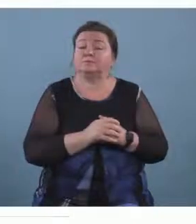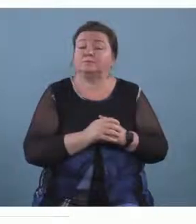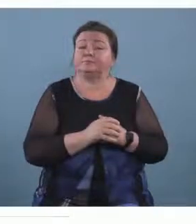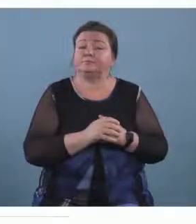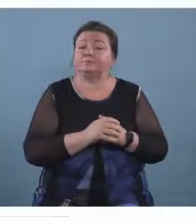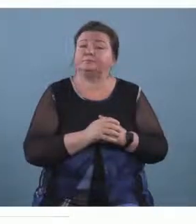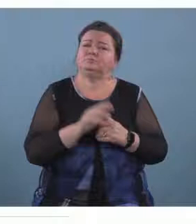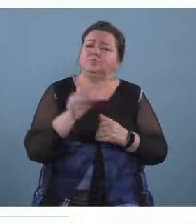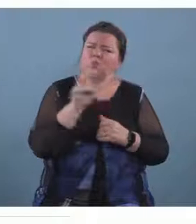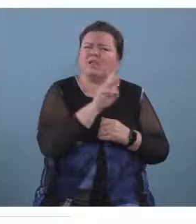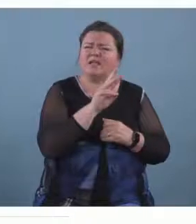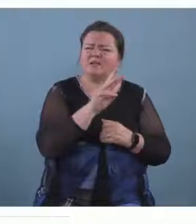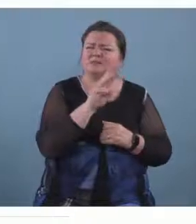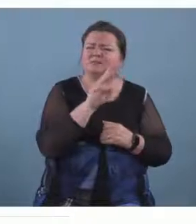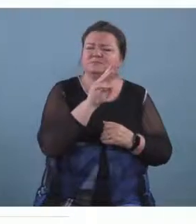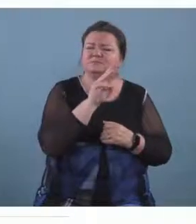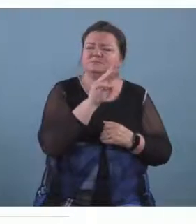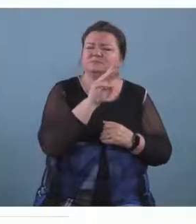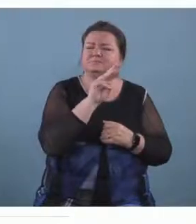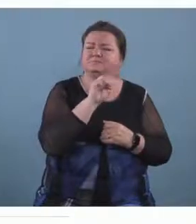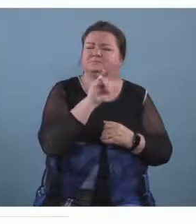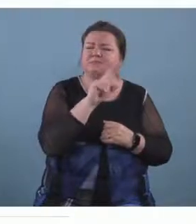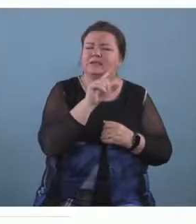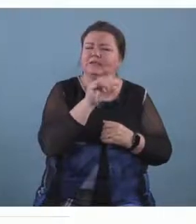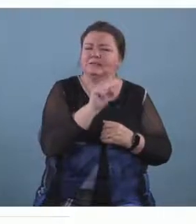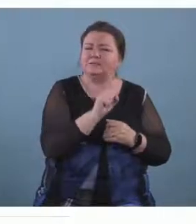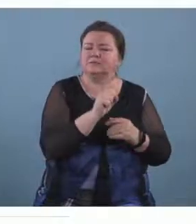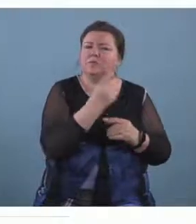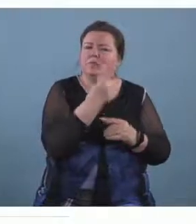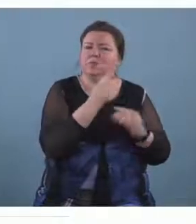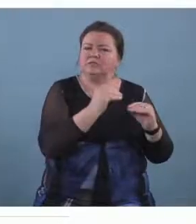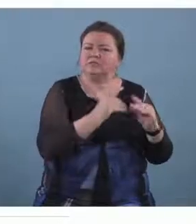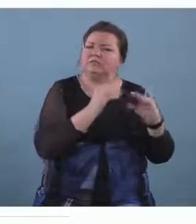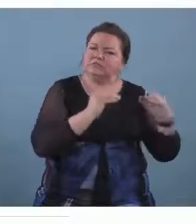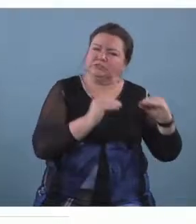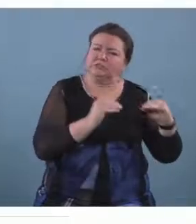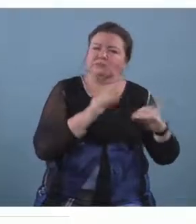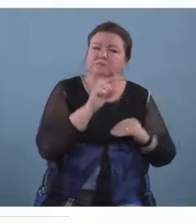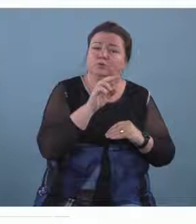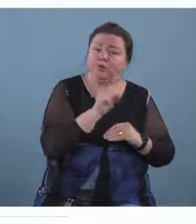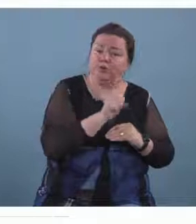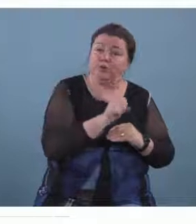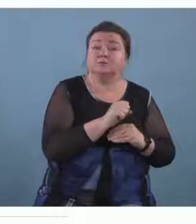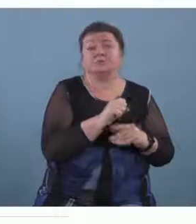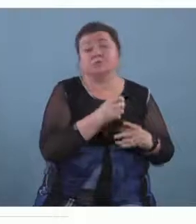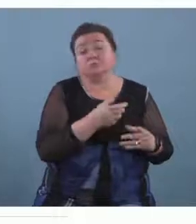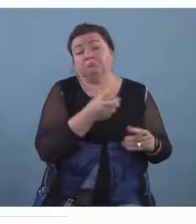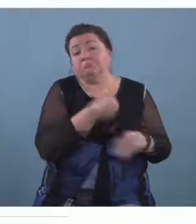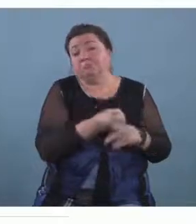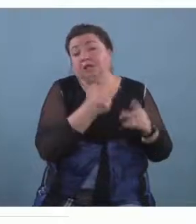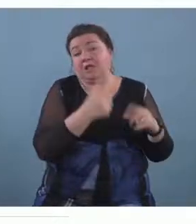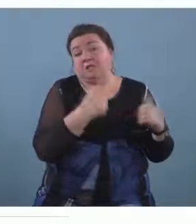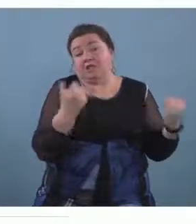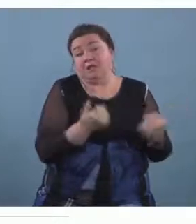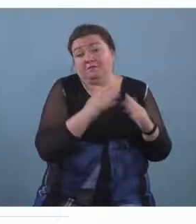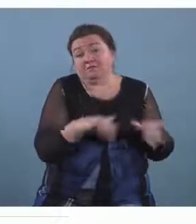west midlands we had a leader who were done teaching brass and um and so we just happened to have a lot of children